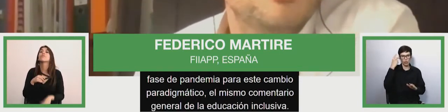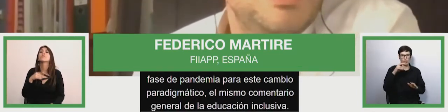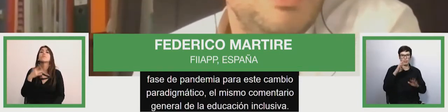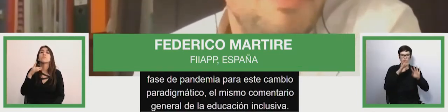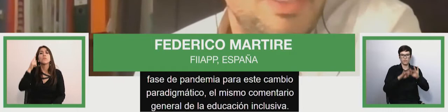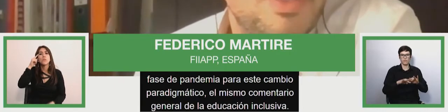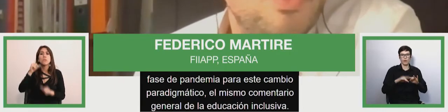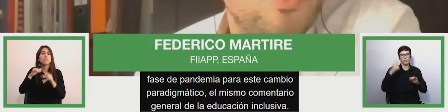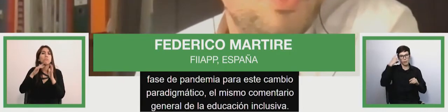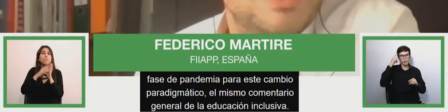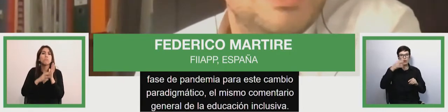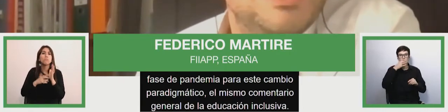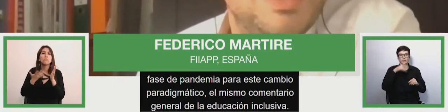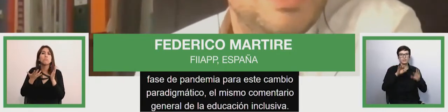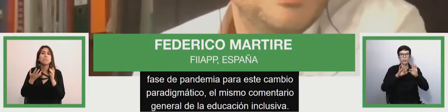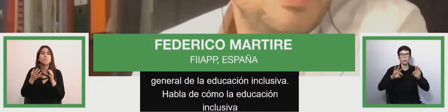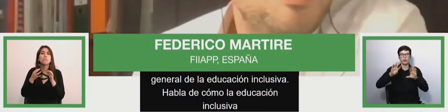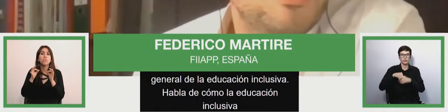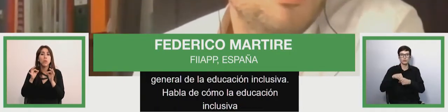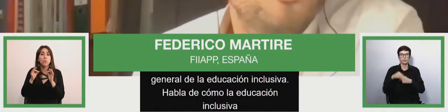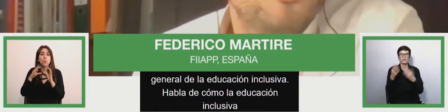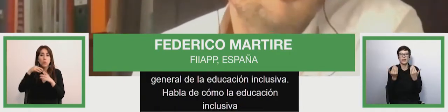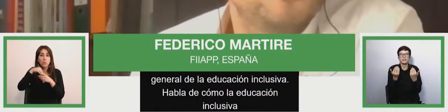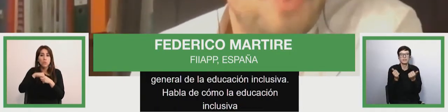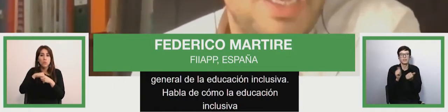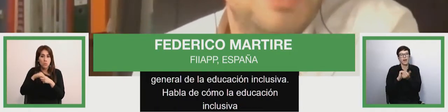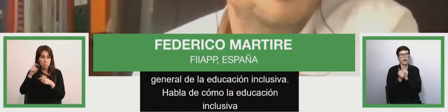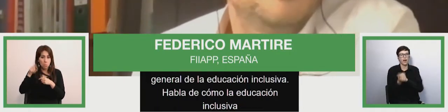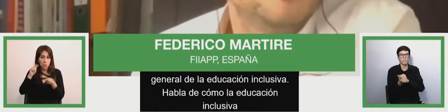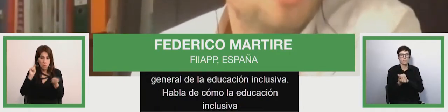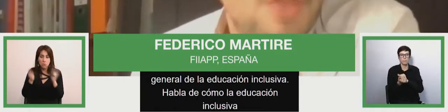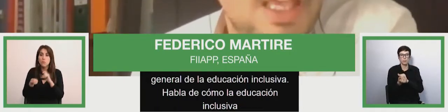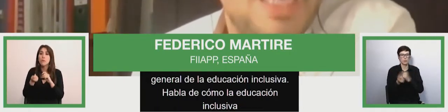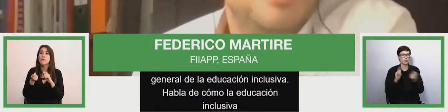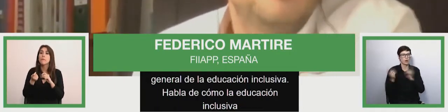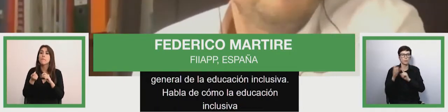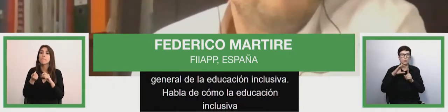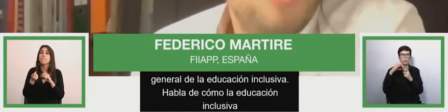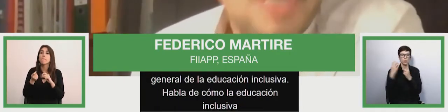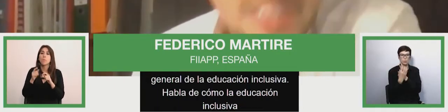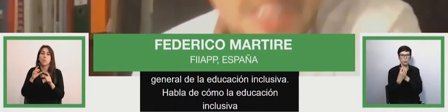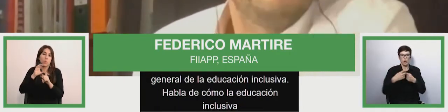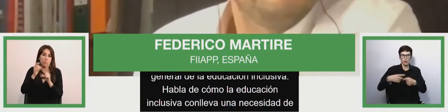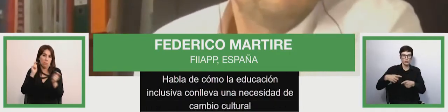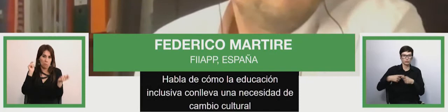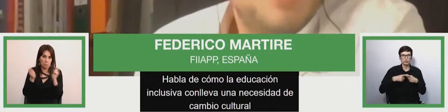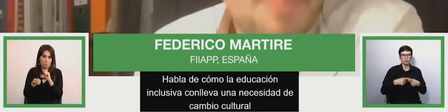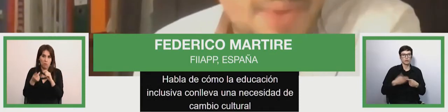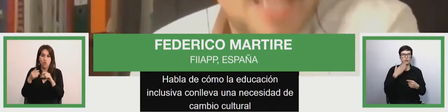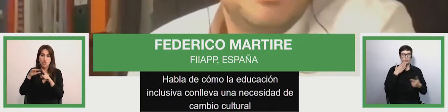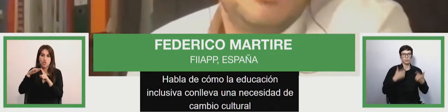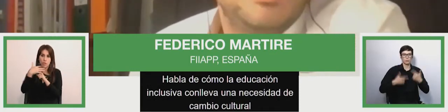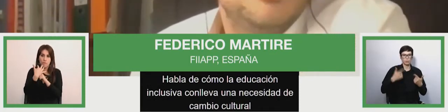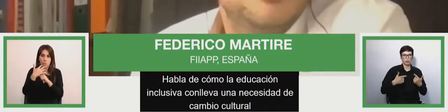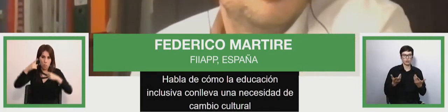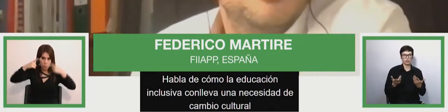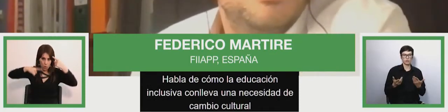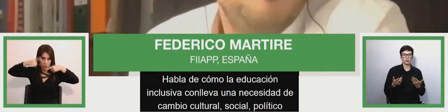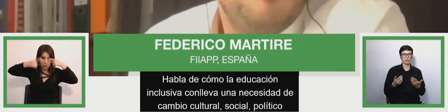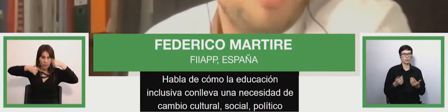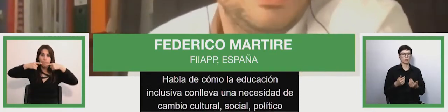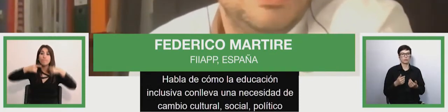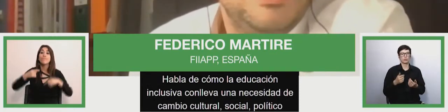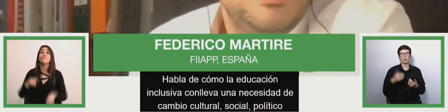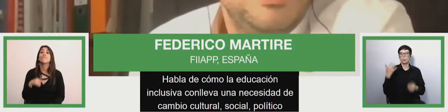needs means and need to change culture change political or practical important